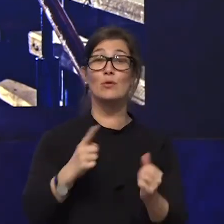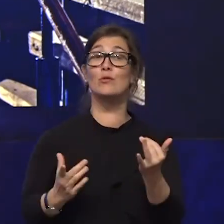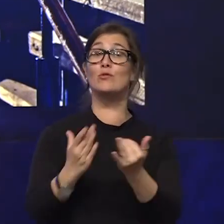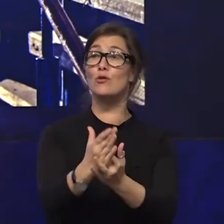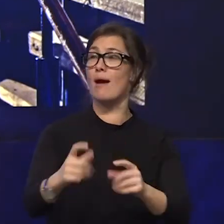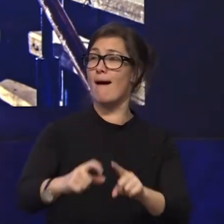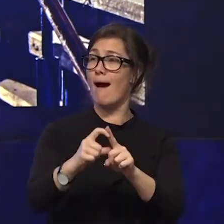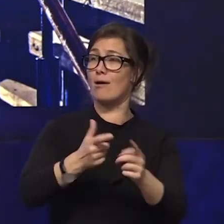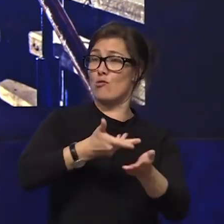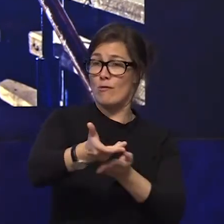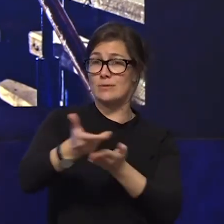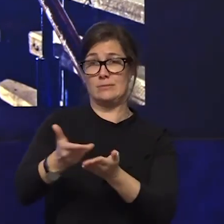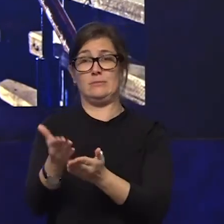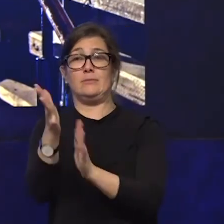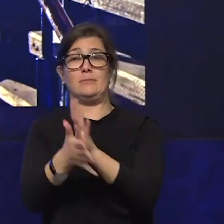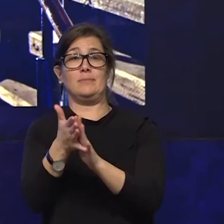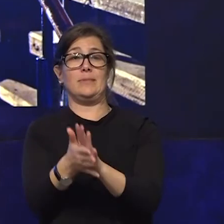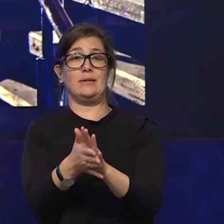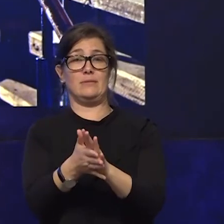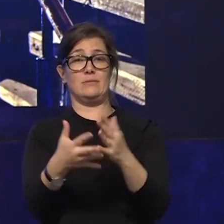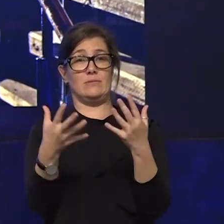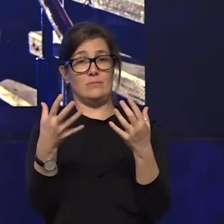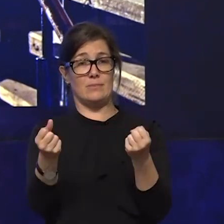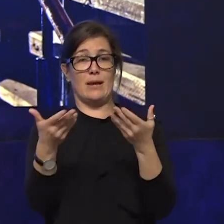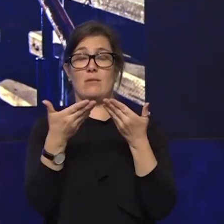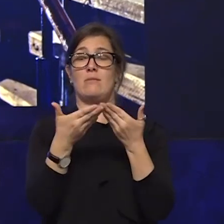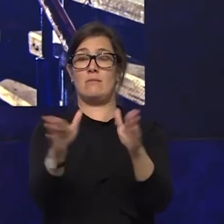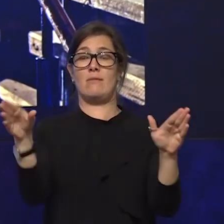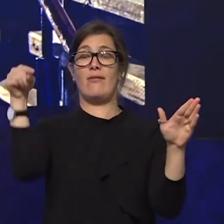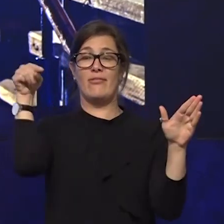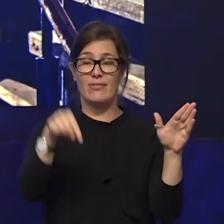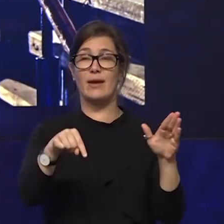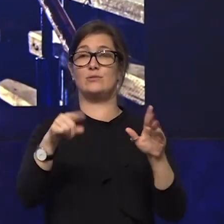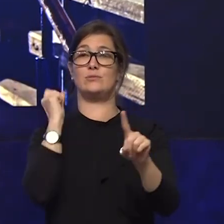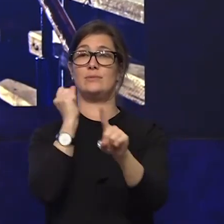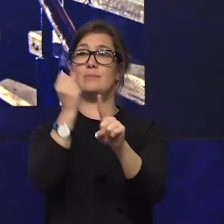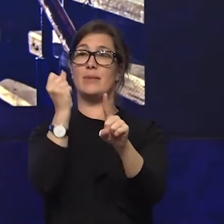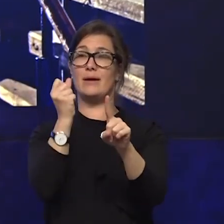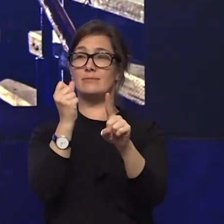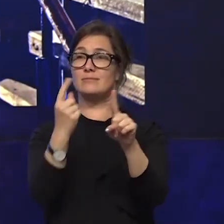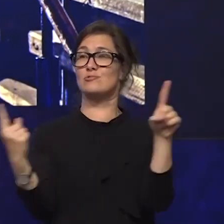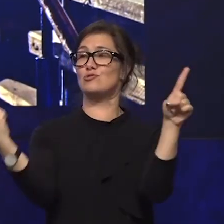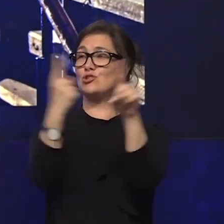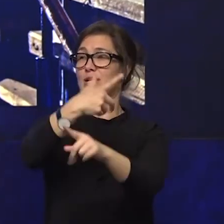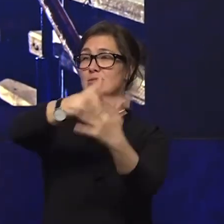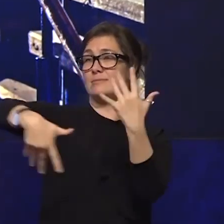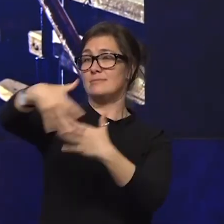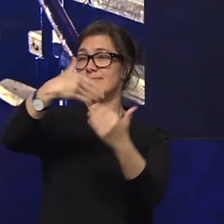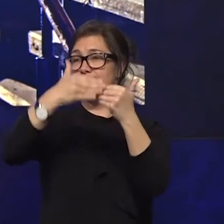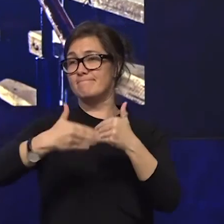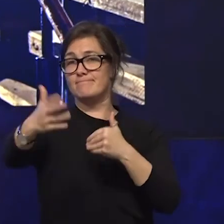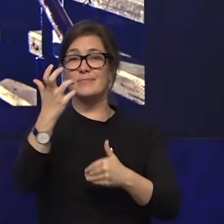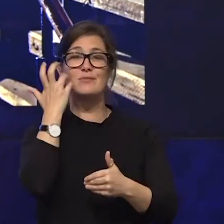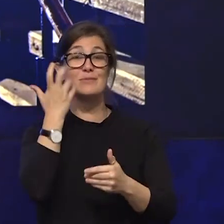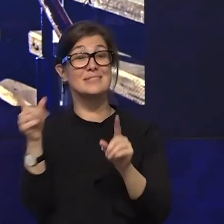conversations that we create the space for lasting long-term social change and as